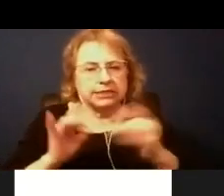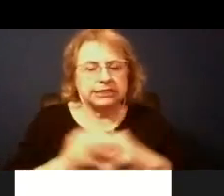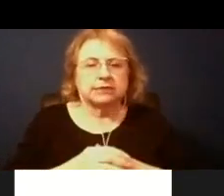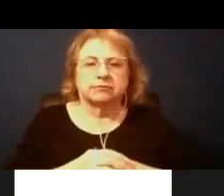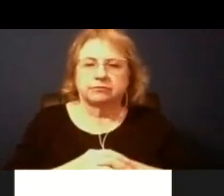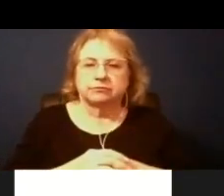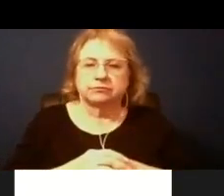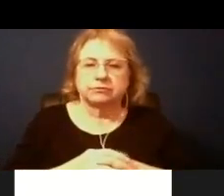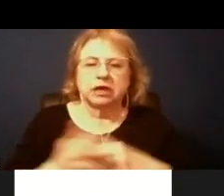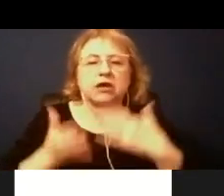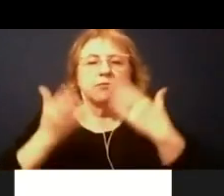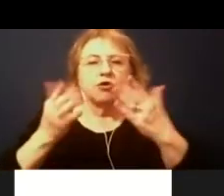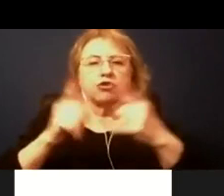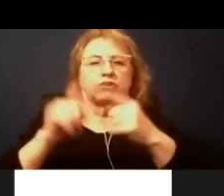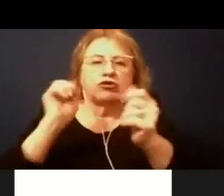motion to approve